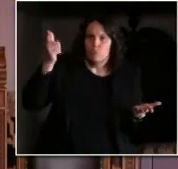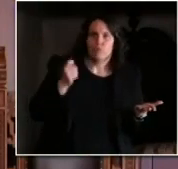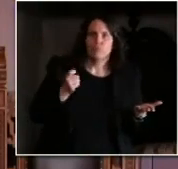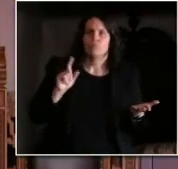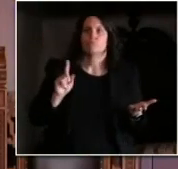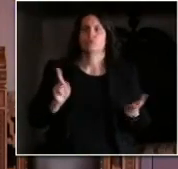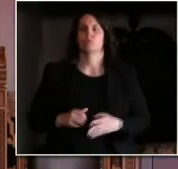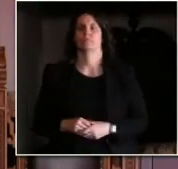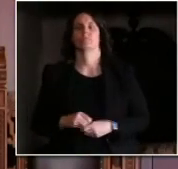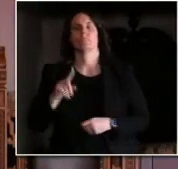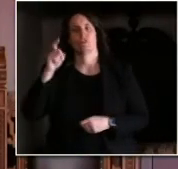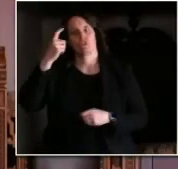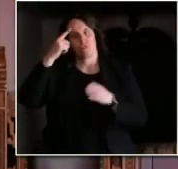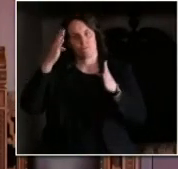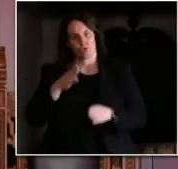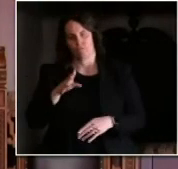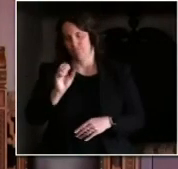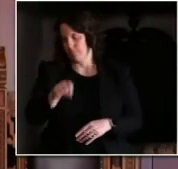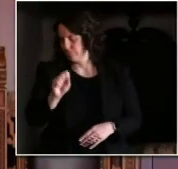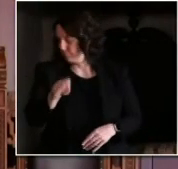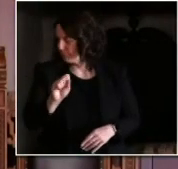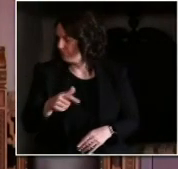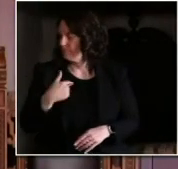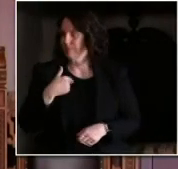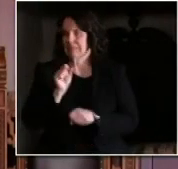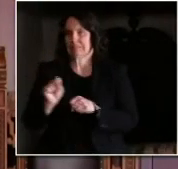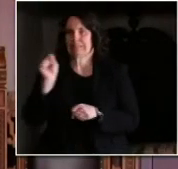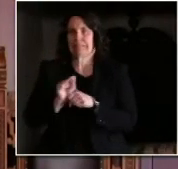and moved people around within the department.